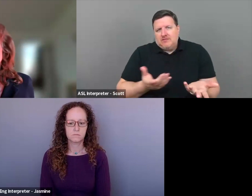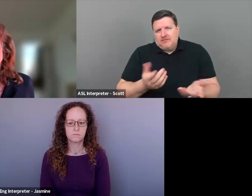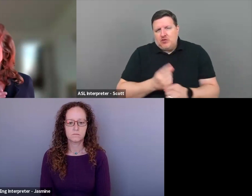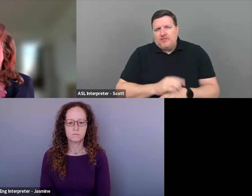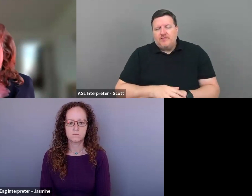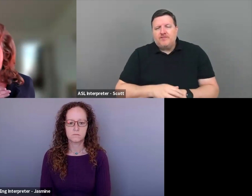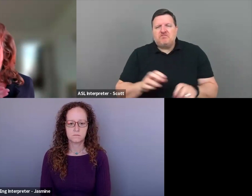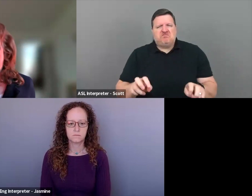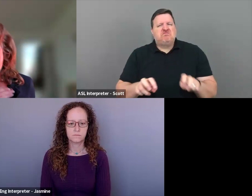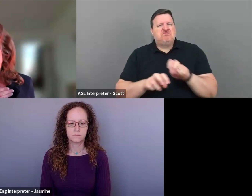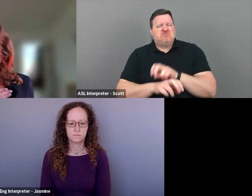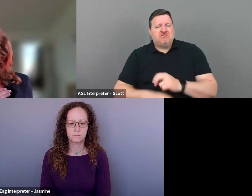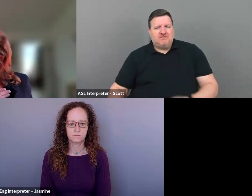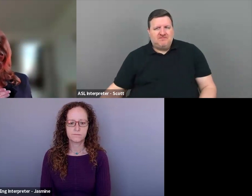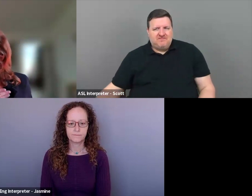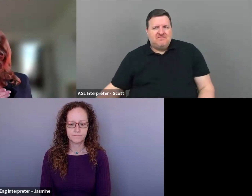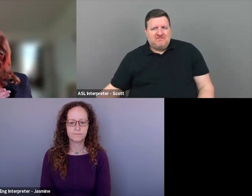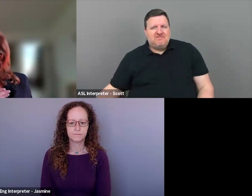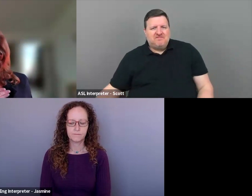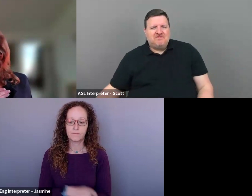but it doesn't have this.